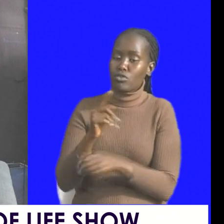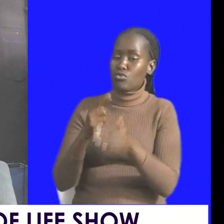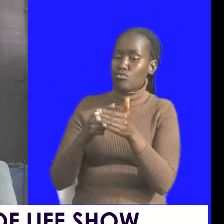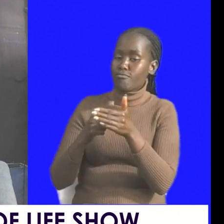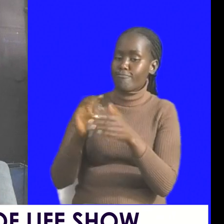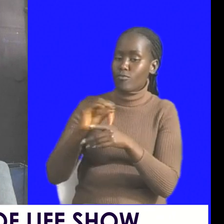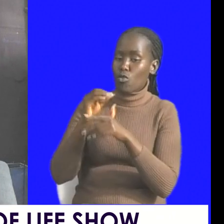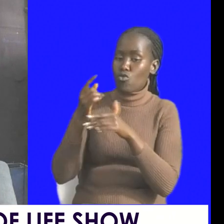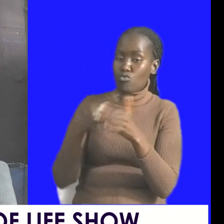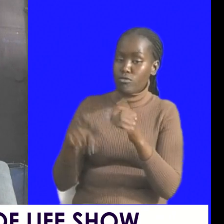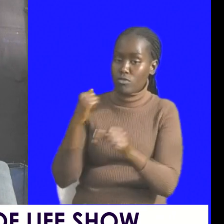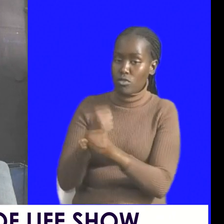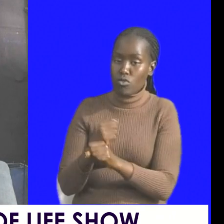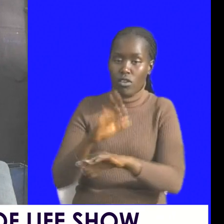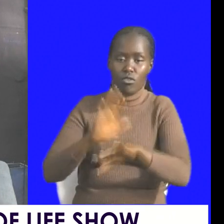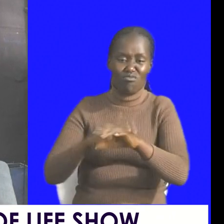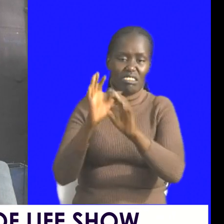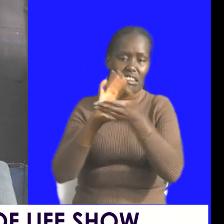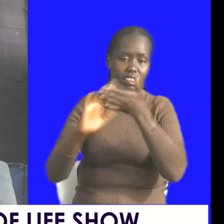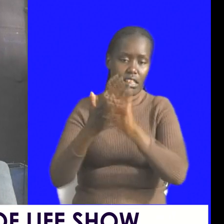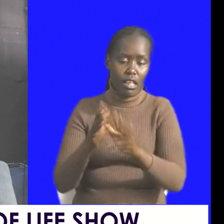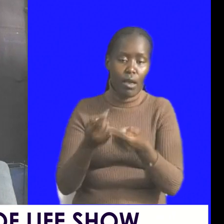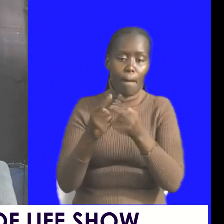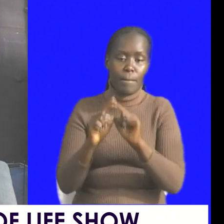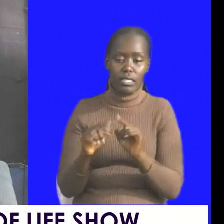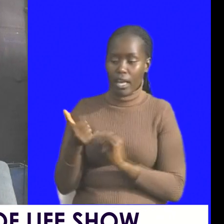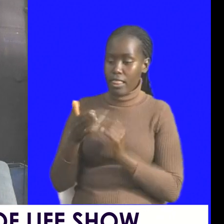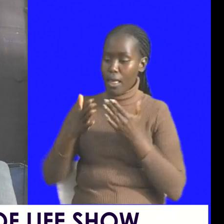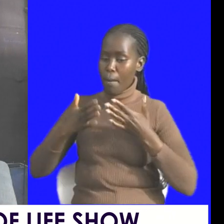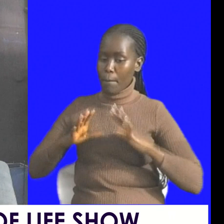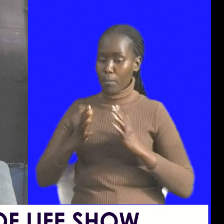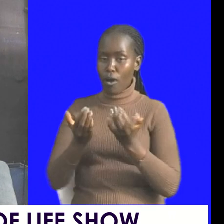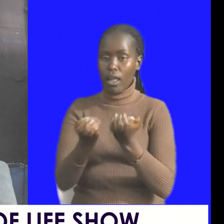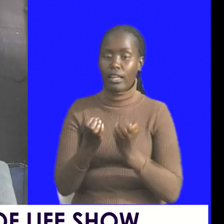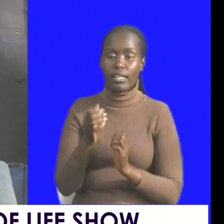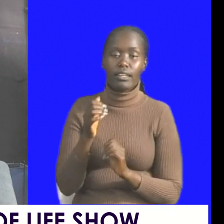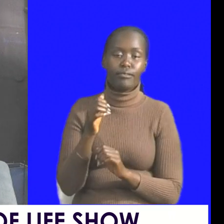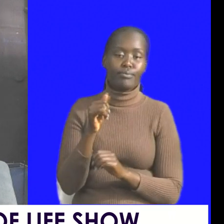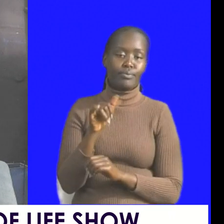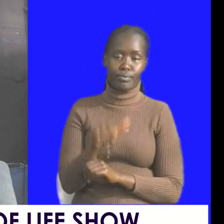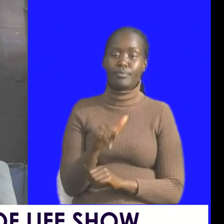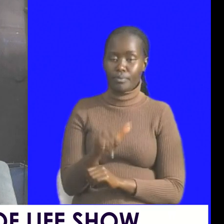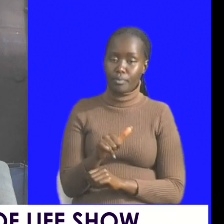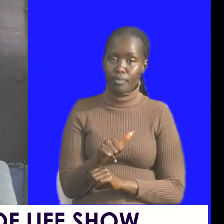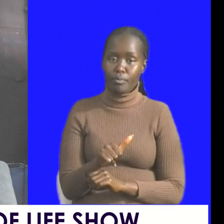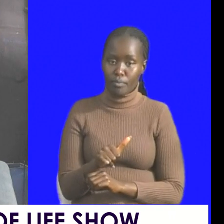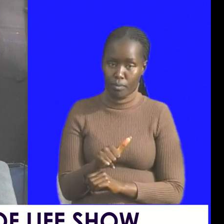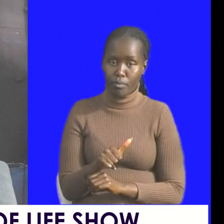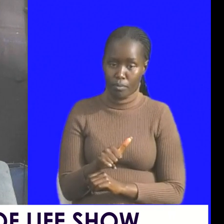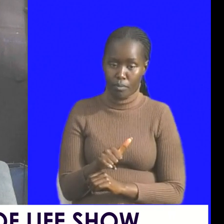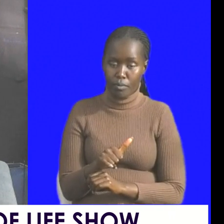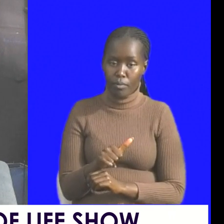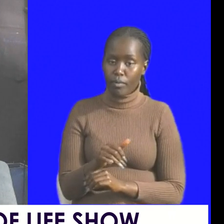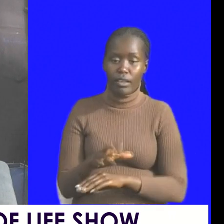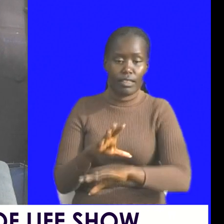is not good for them there are people that need it yeah trust you me there are people that find your work